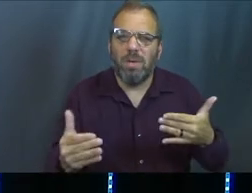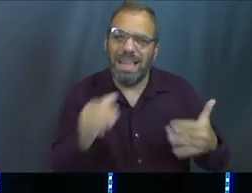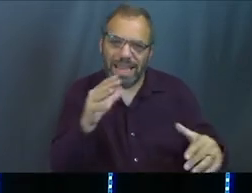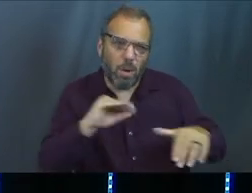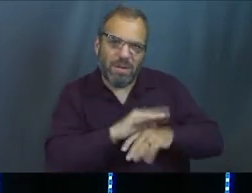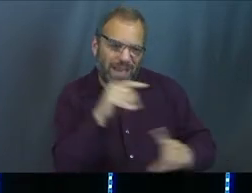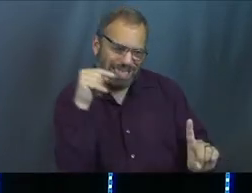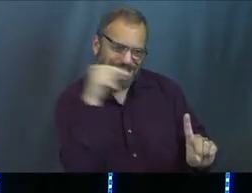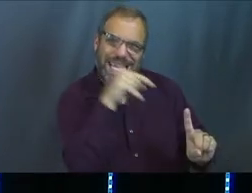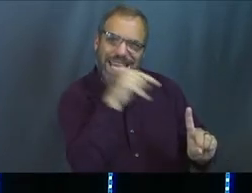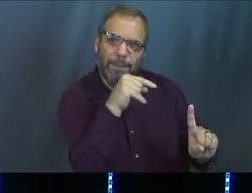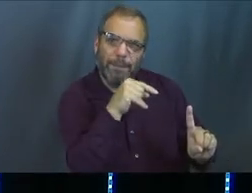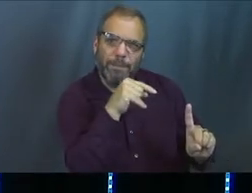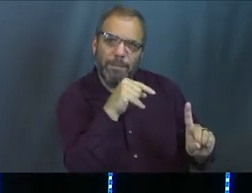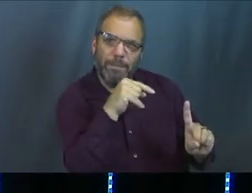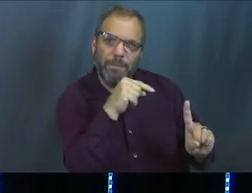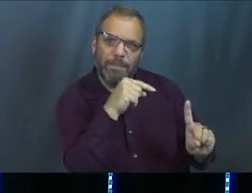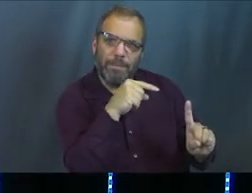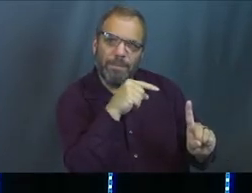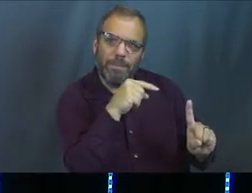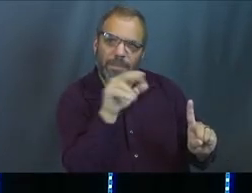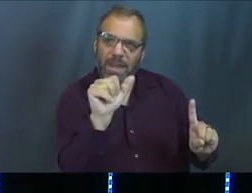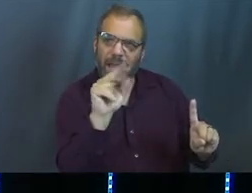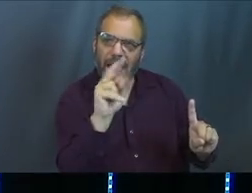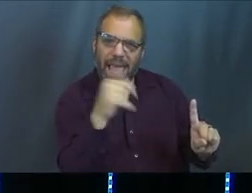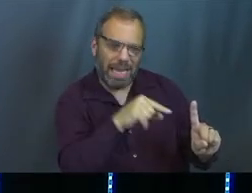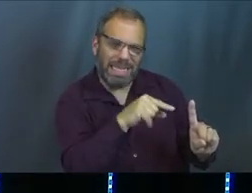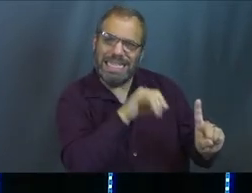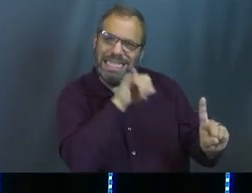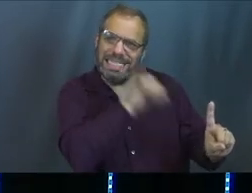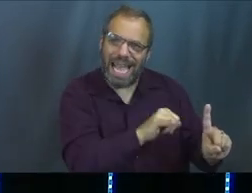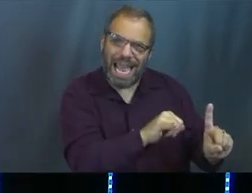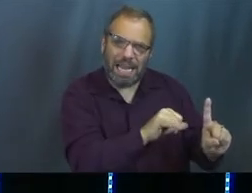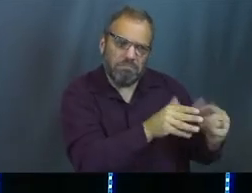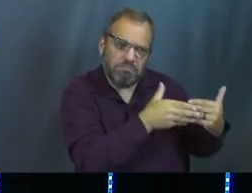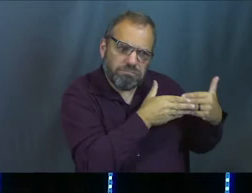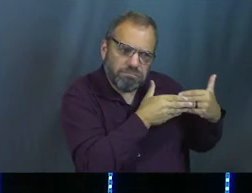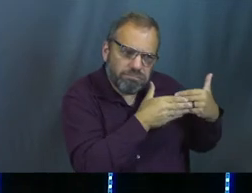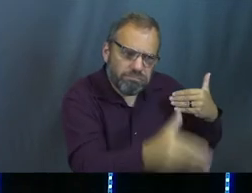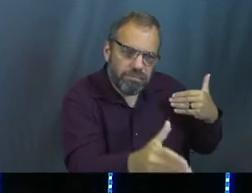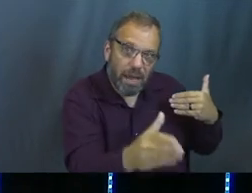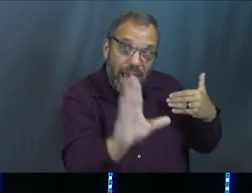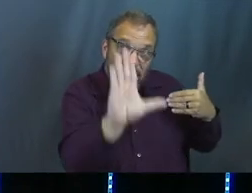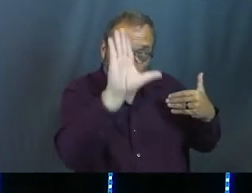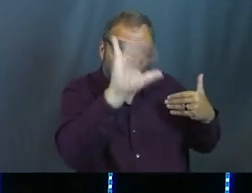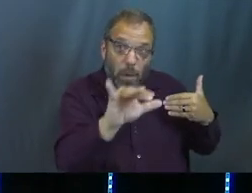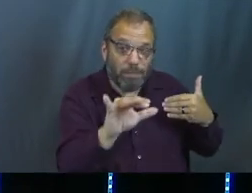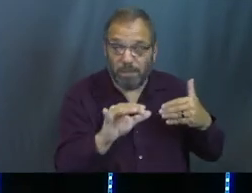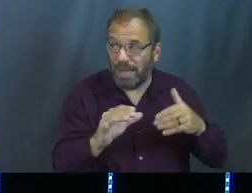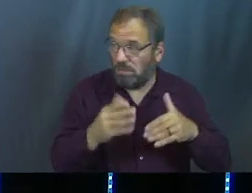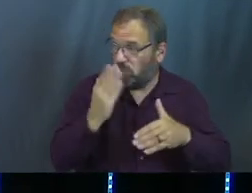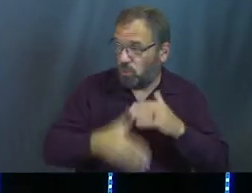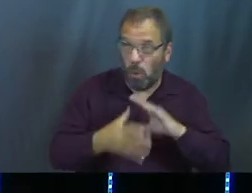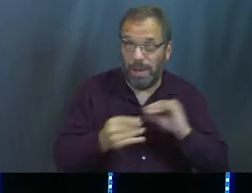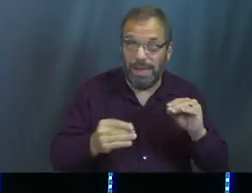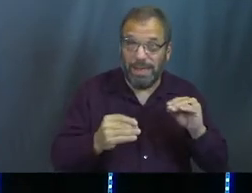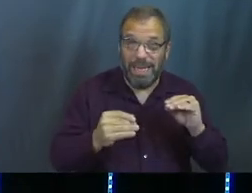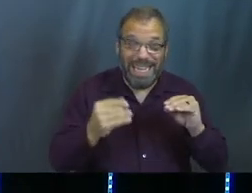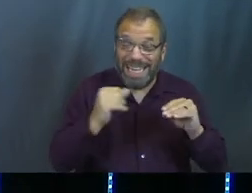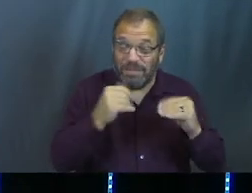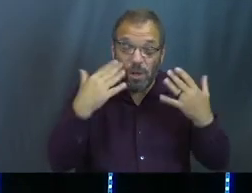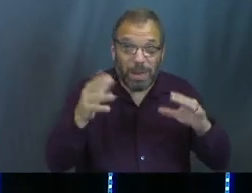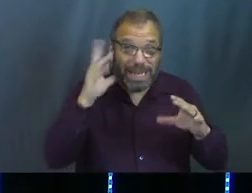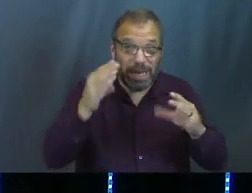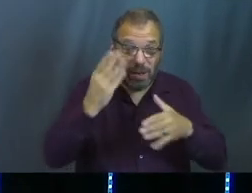he is. He stays the same all the way through and if you know how the, I'm going to tell you how it ends. So if you don't want to hear this,